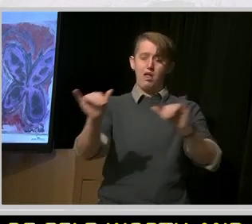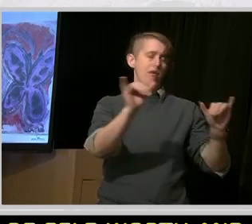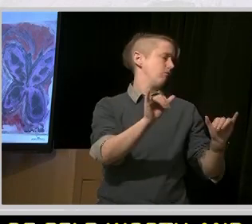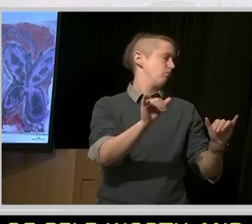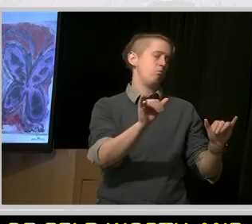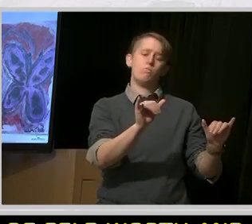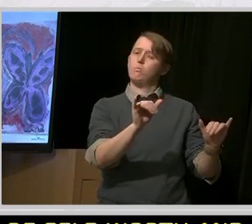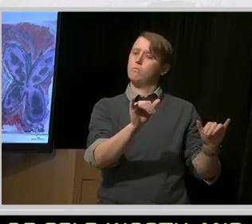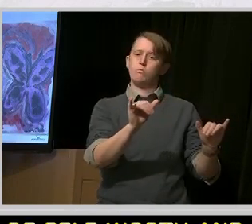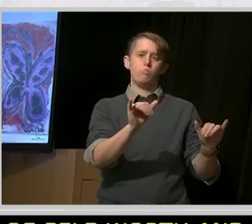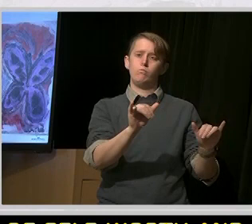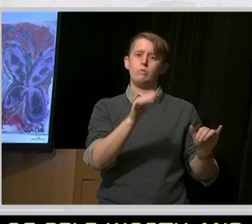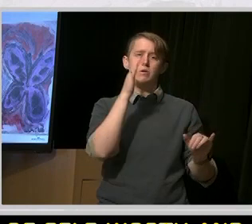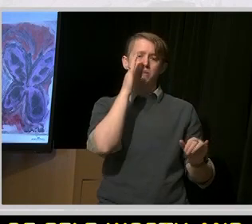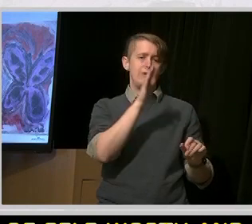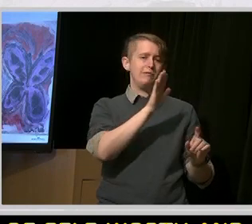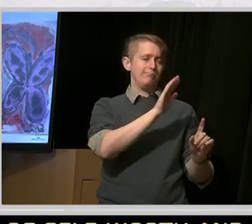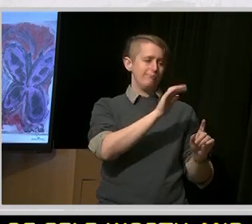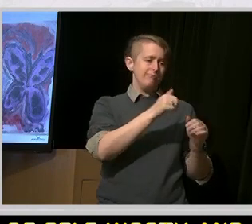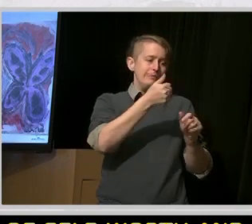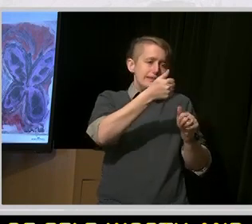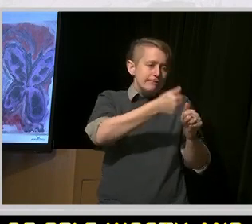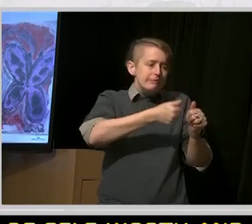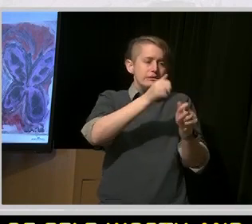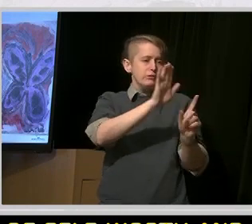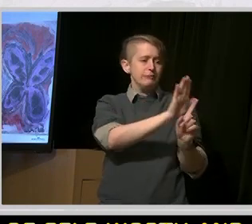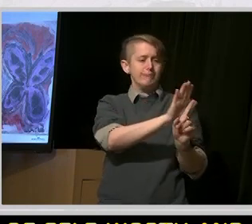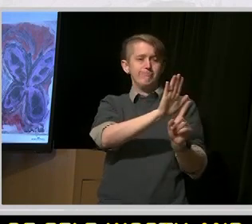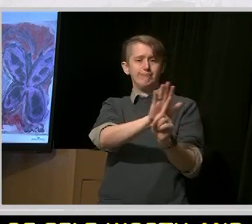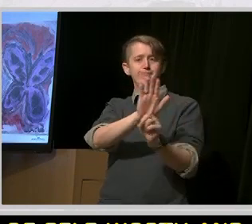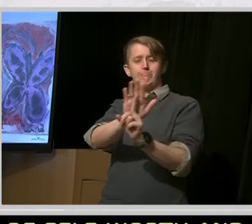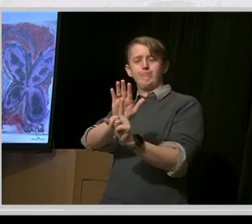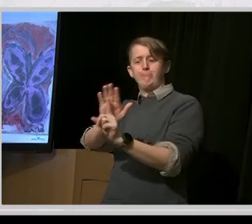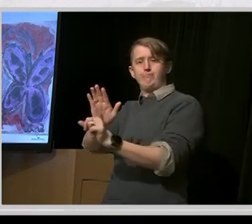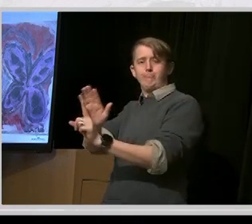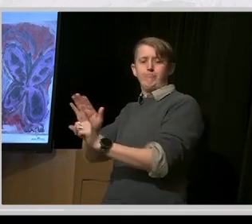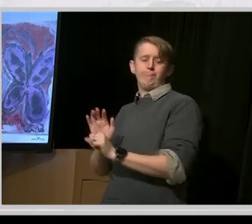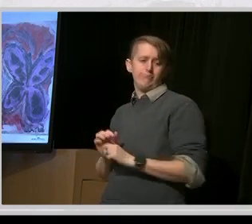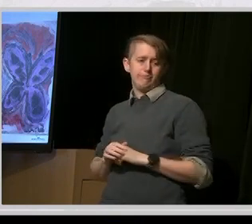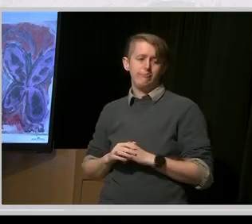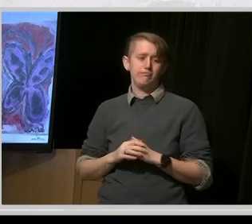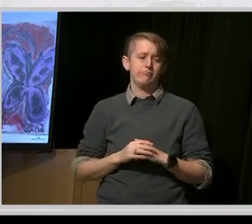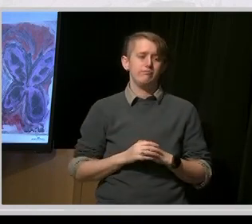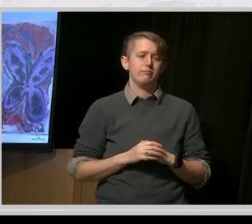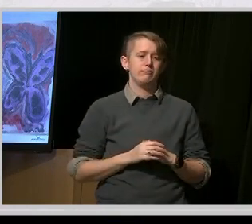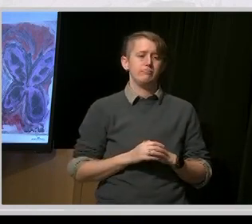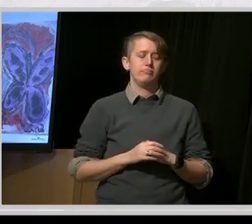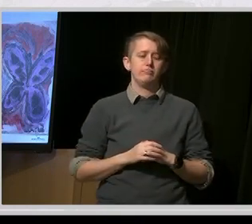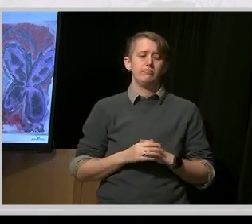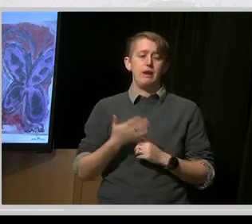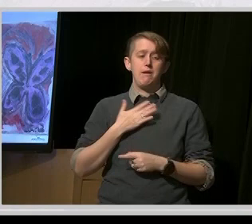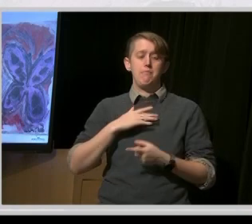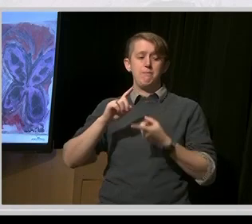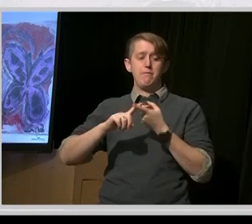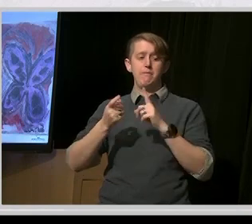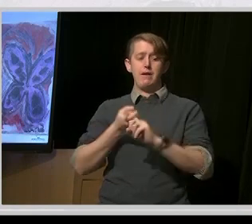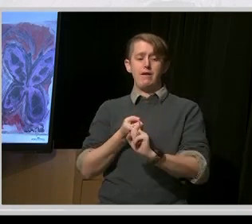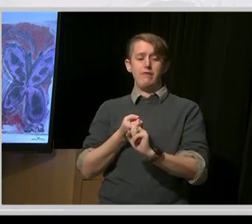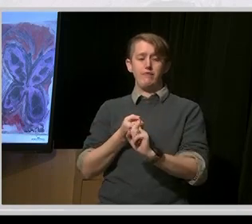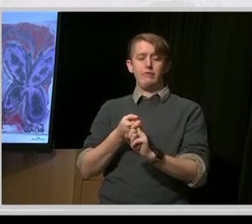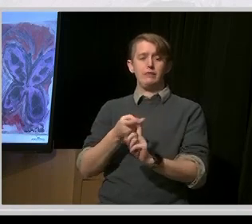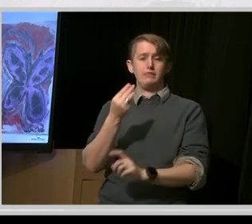My friend Dave from Manitoba says, burn them down. It's what he needs to